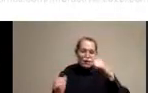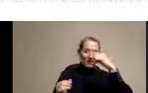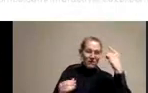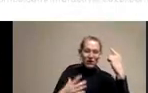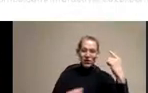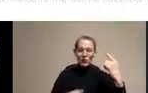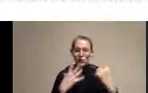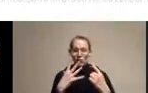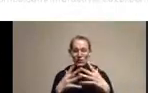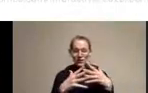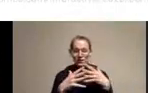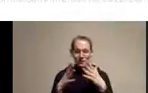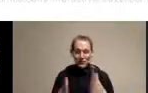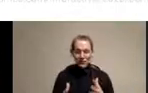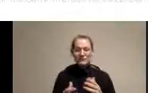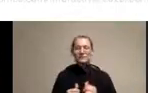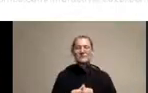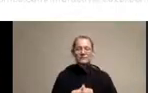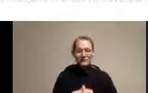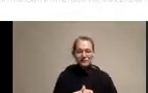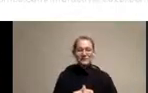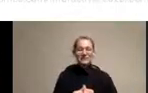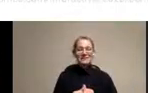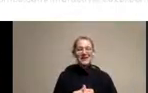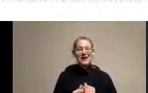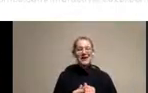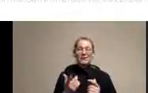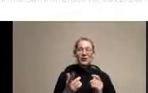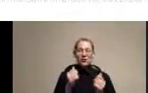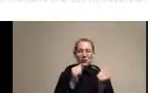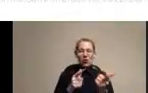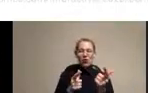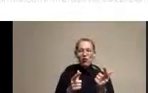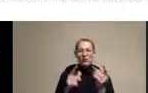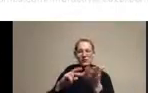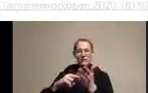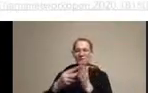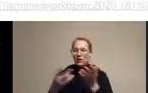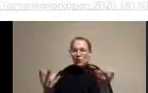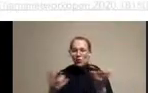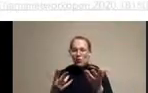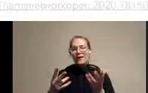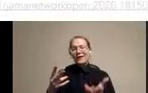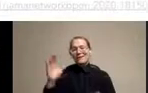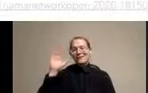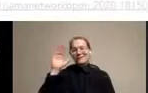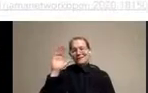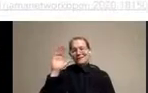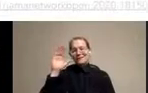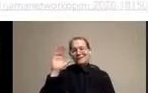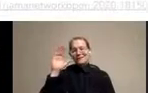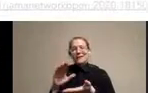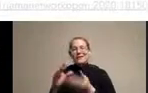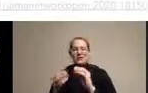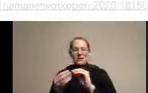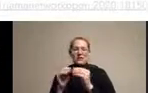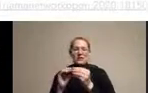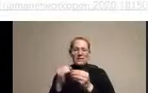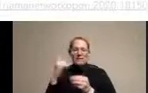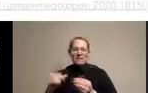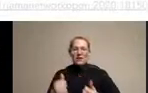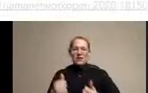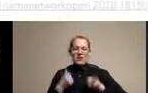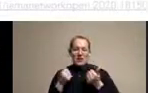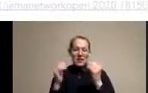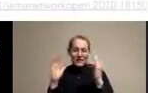that translates into lower life expectancy at birth. But it's not just race. It's not just race. I'm going to show it to you by socioeconomic position. This looks, for